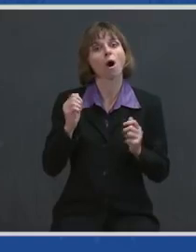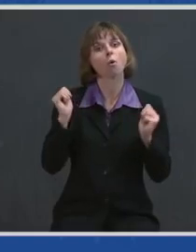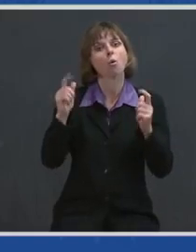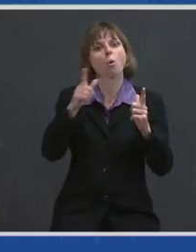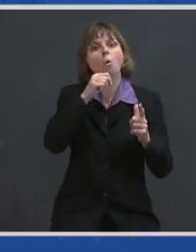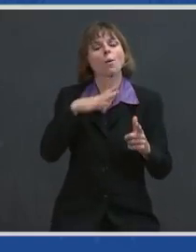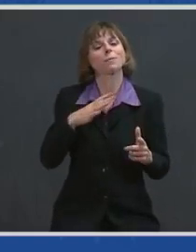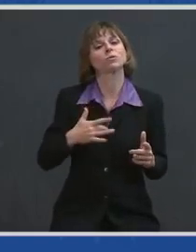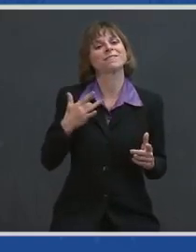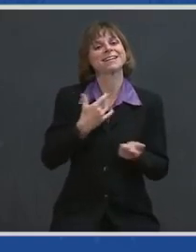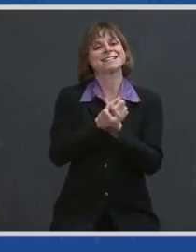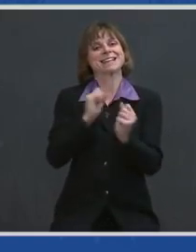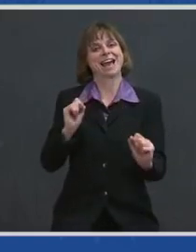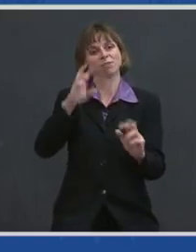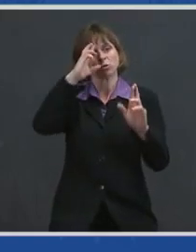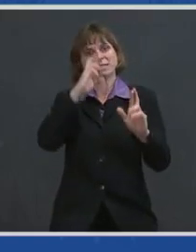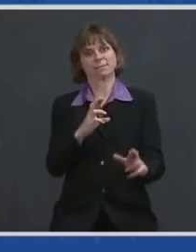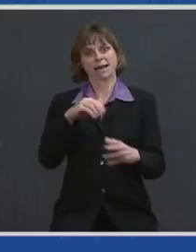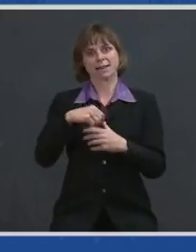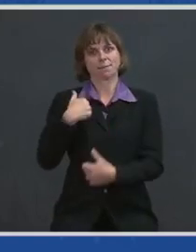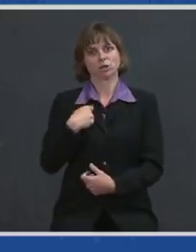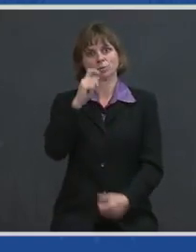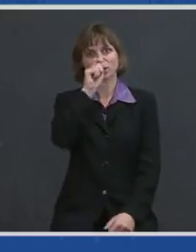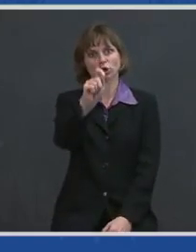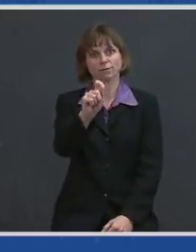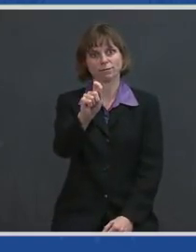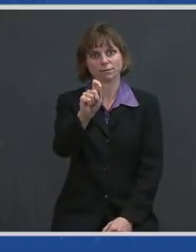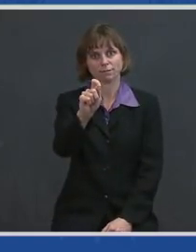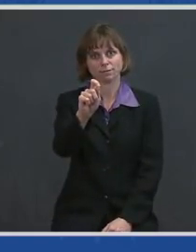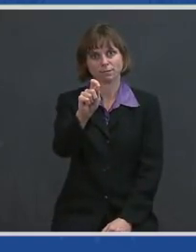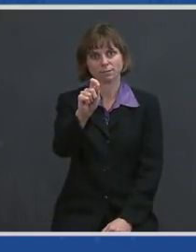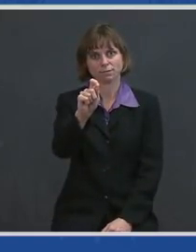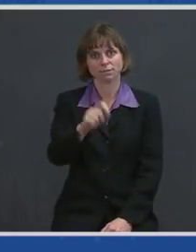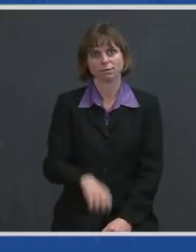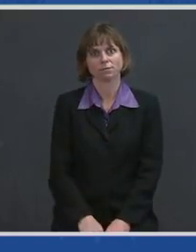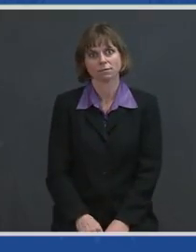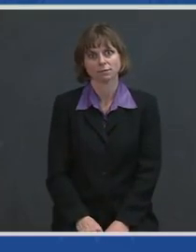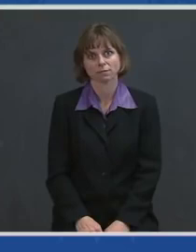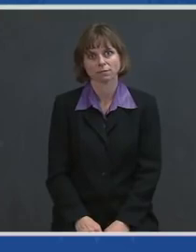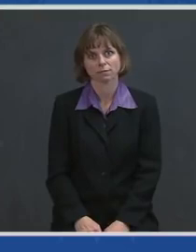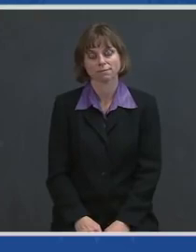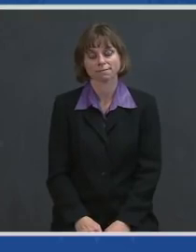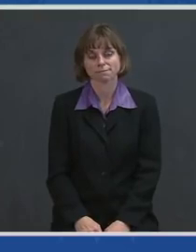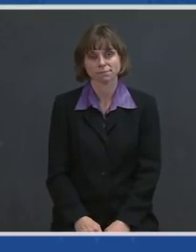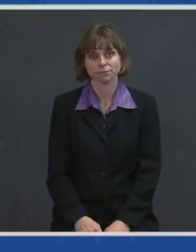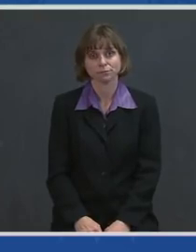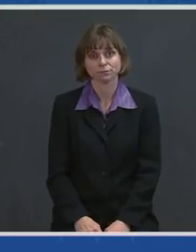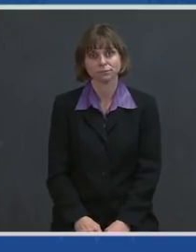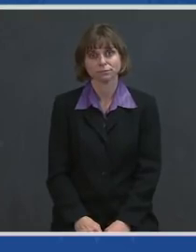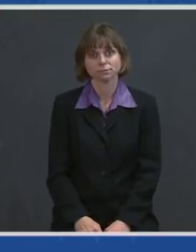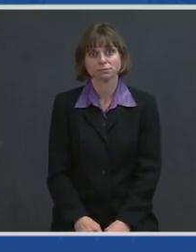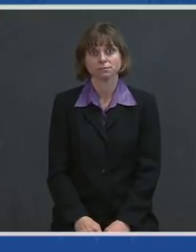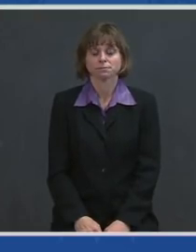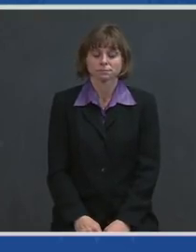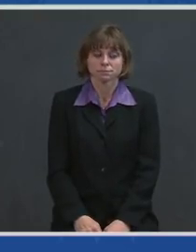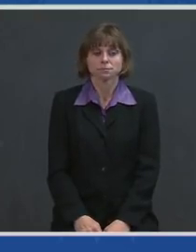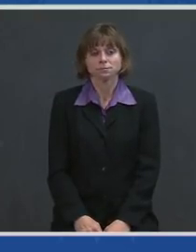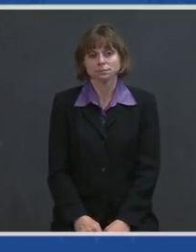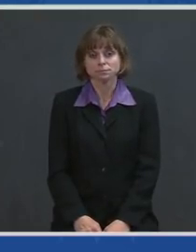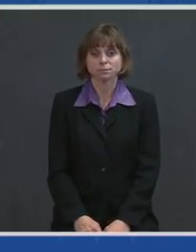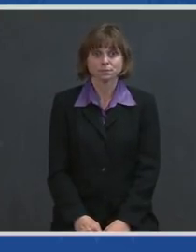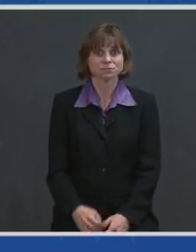in our military. Period. You know, some of it's relatively